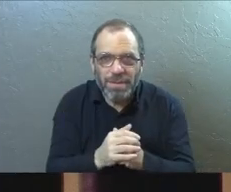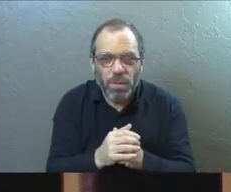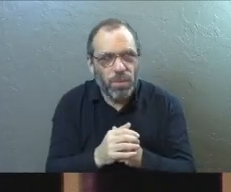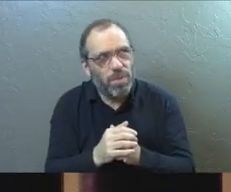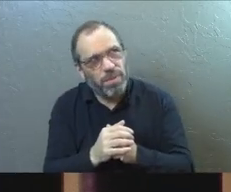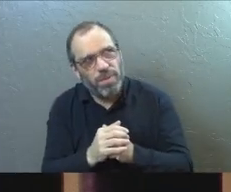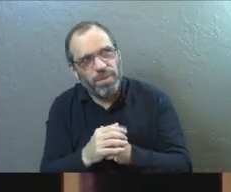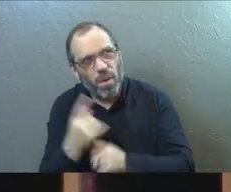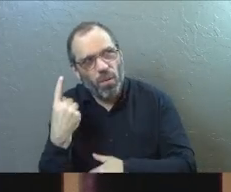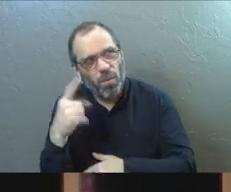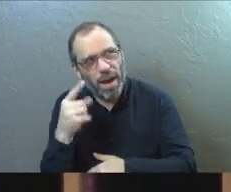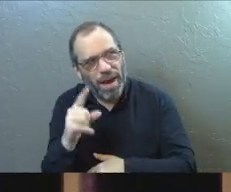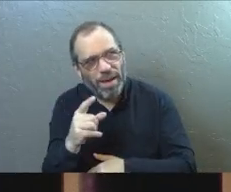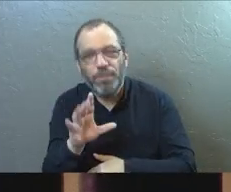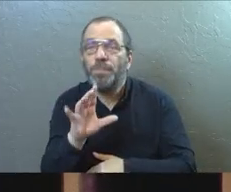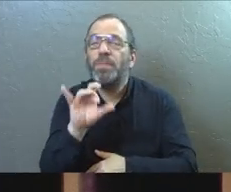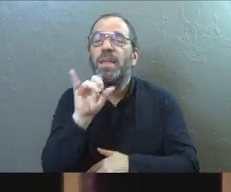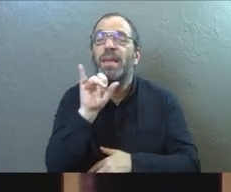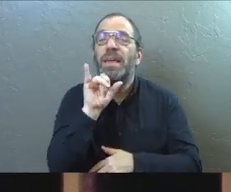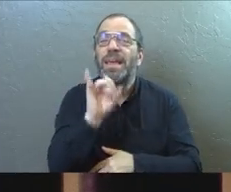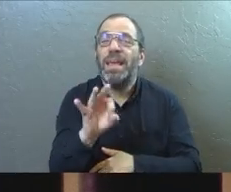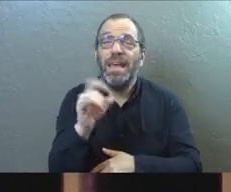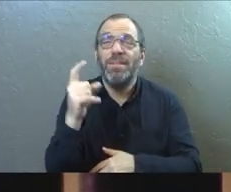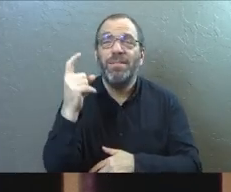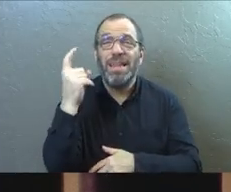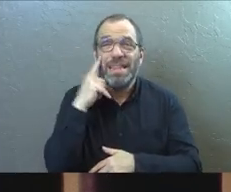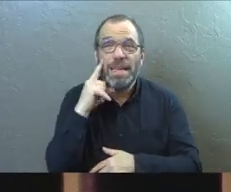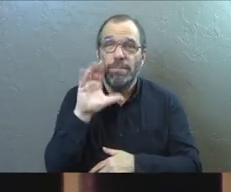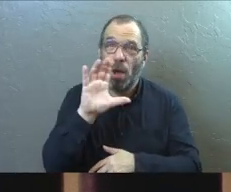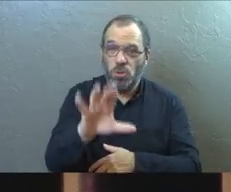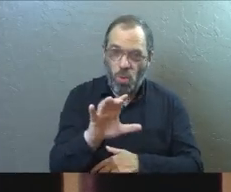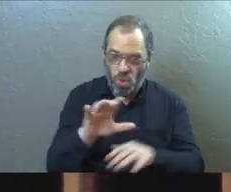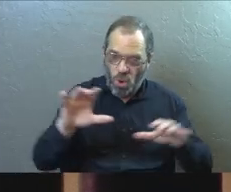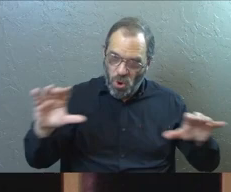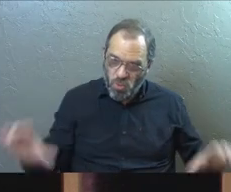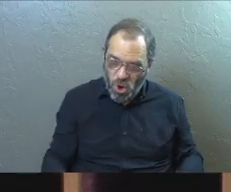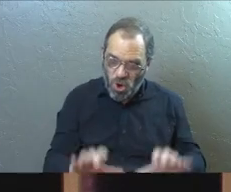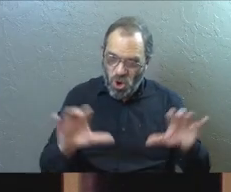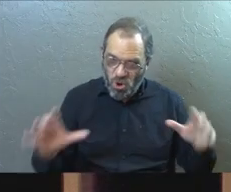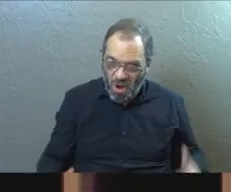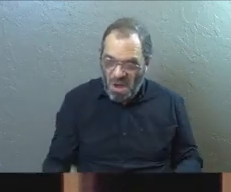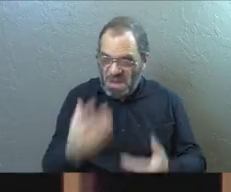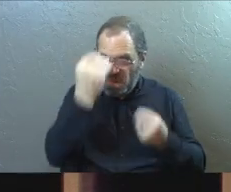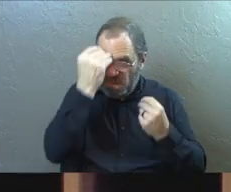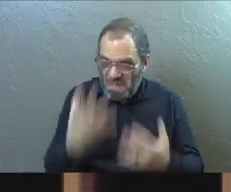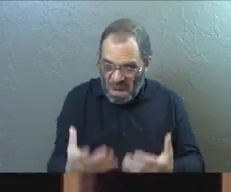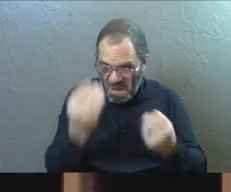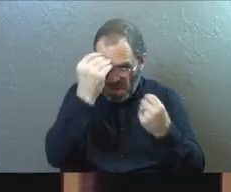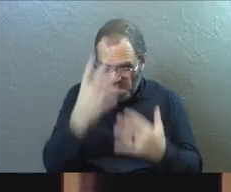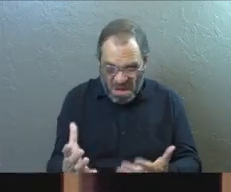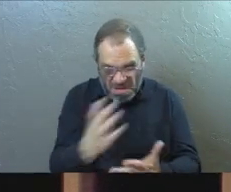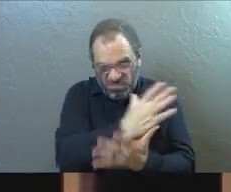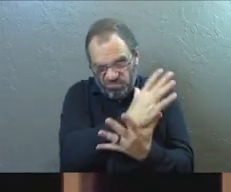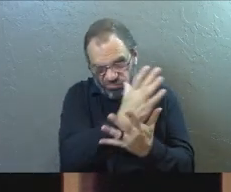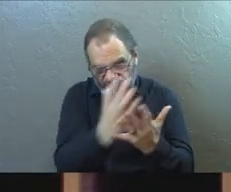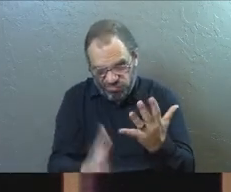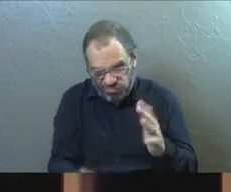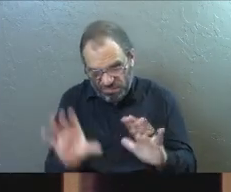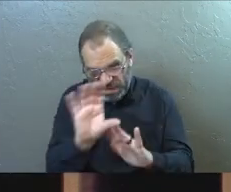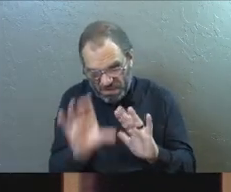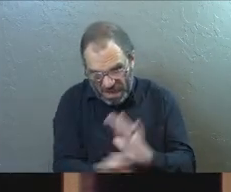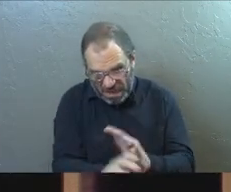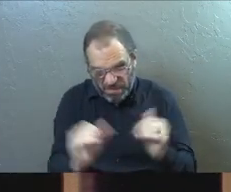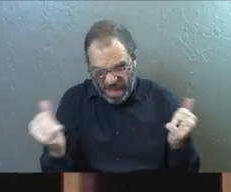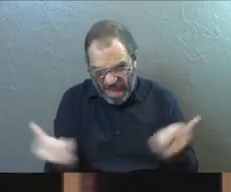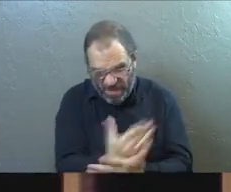Why? Because if you think it's all about your effort in obeying all the commands that Jesus has given to you.